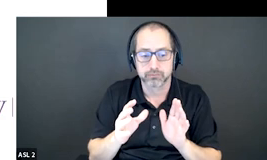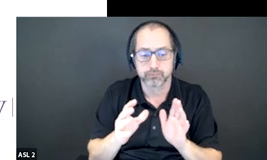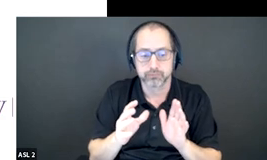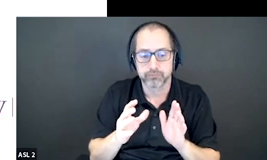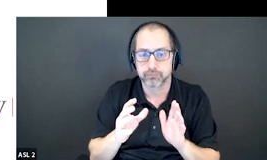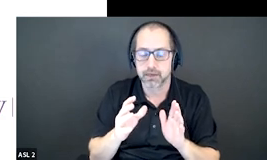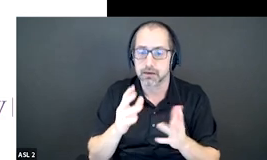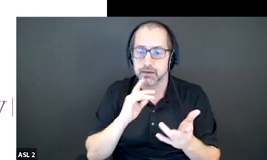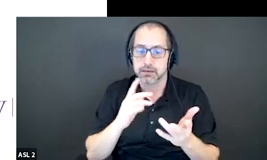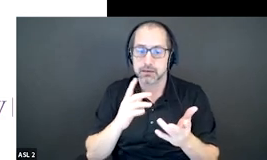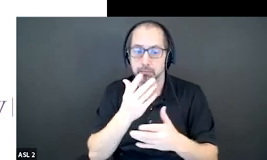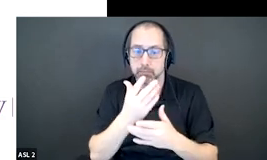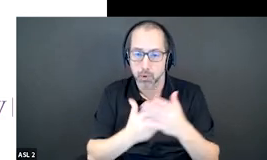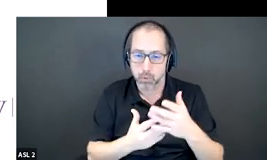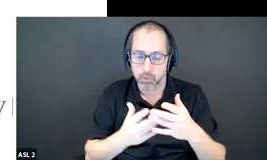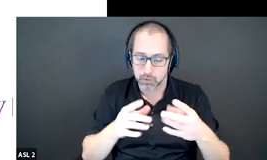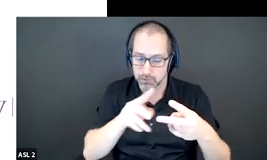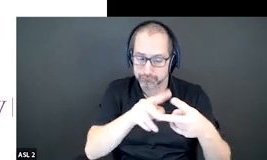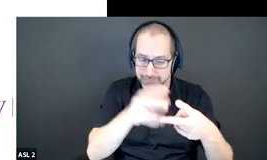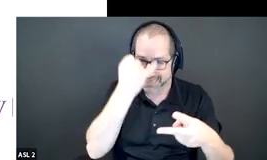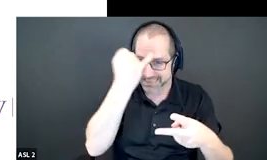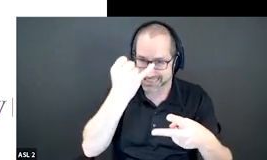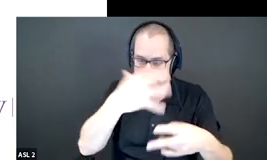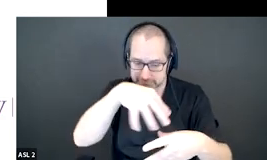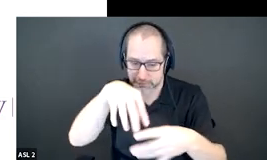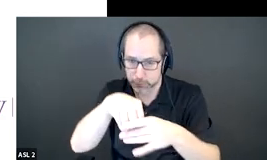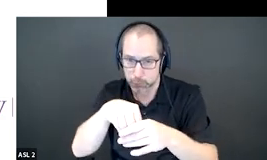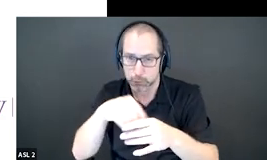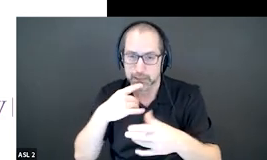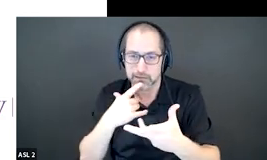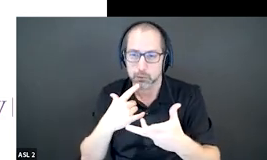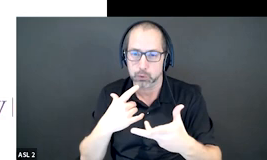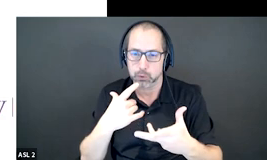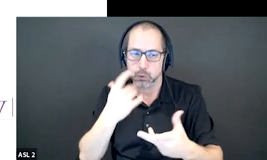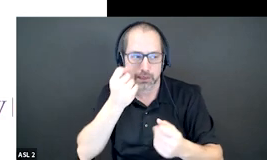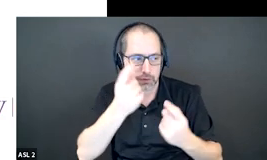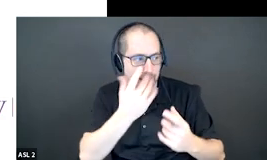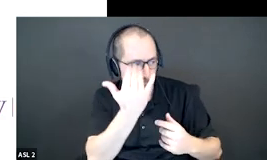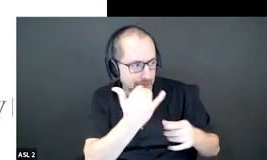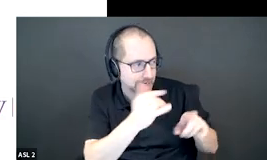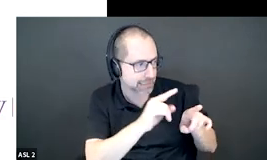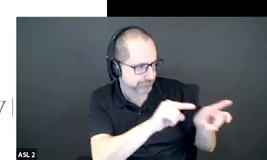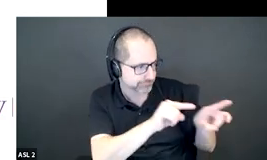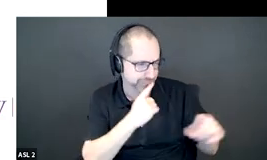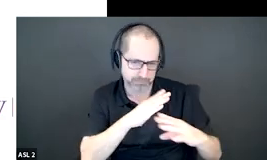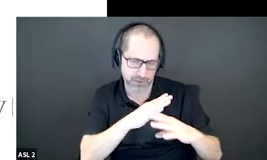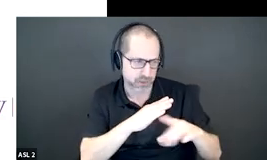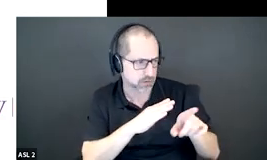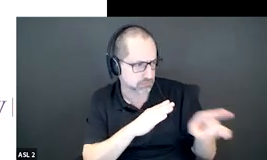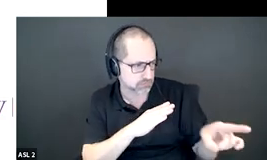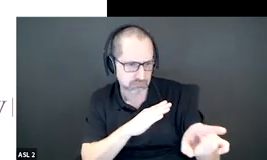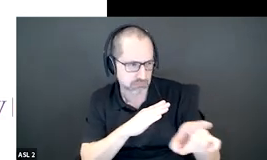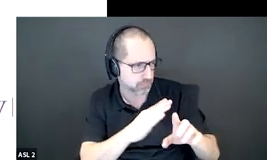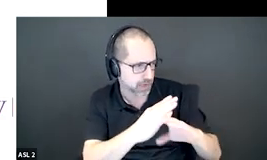including both of those frameworks so that we can see why different people face different barriers in different situations um